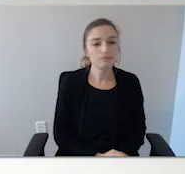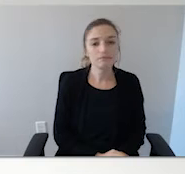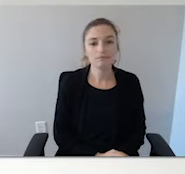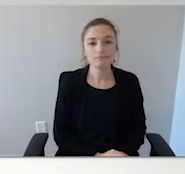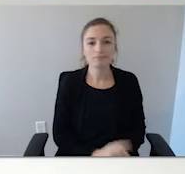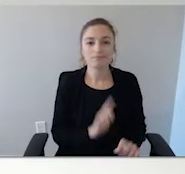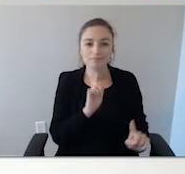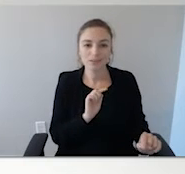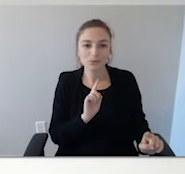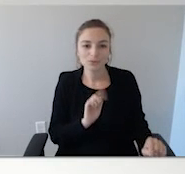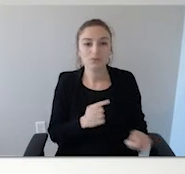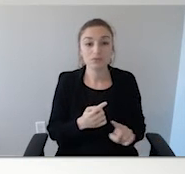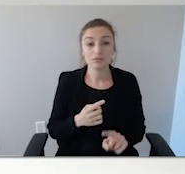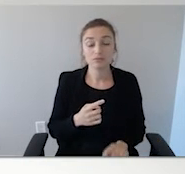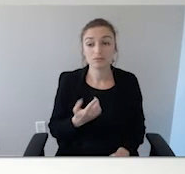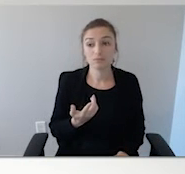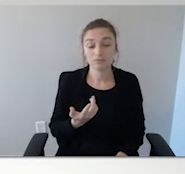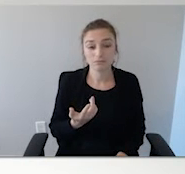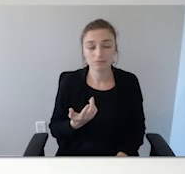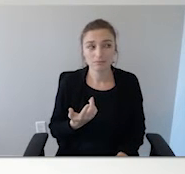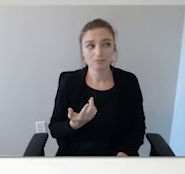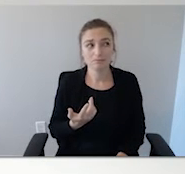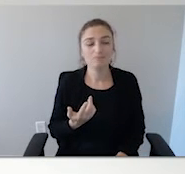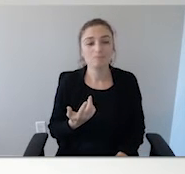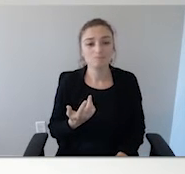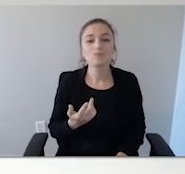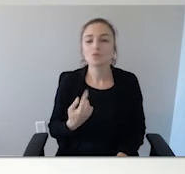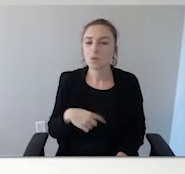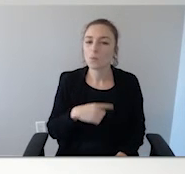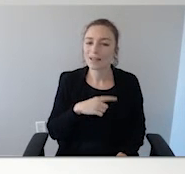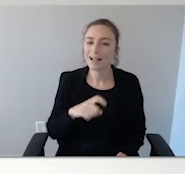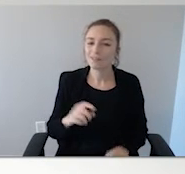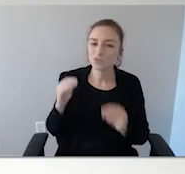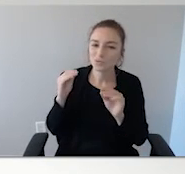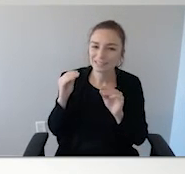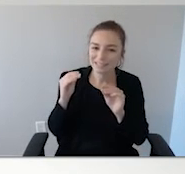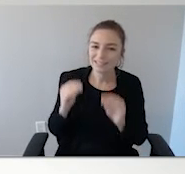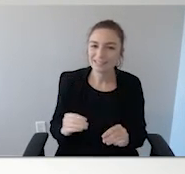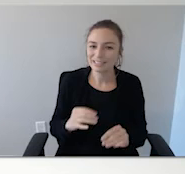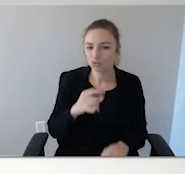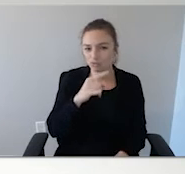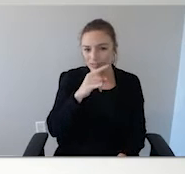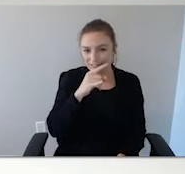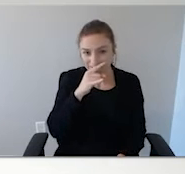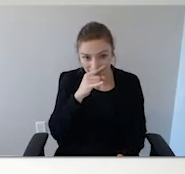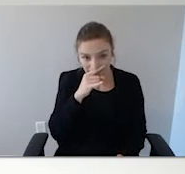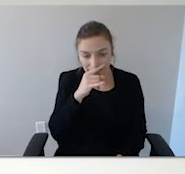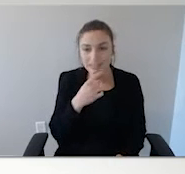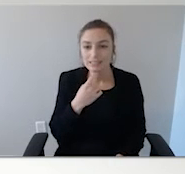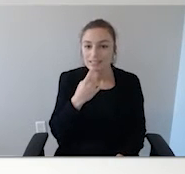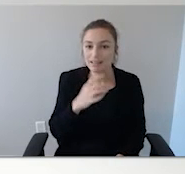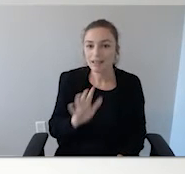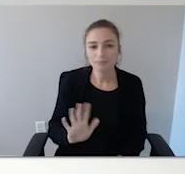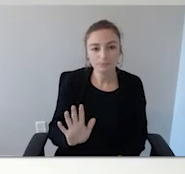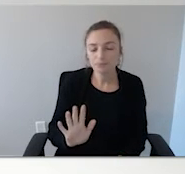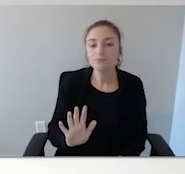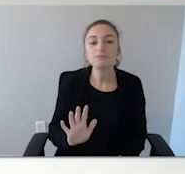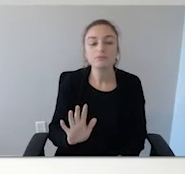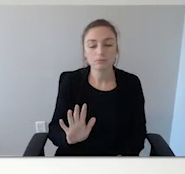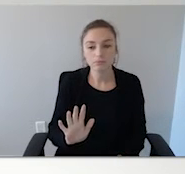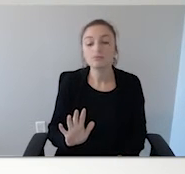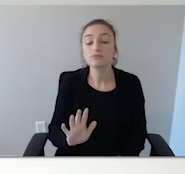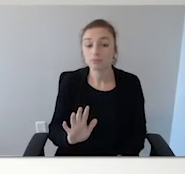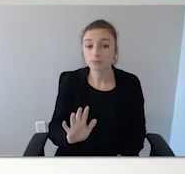That's how they were taught to answer it from this high up. So we have to change the way that we're teaching them to help them understand